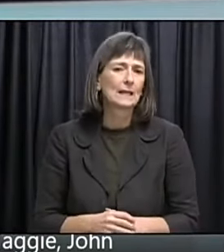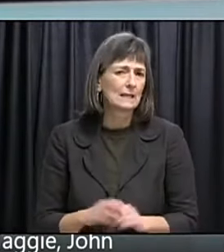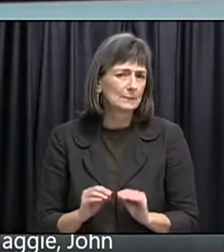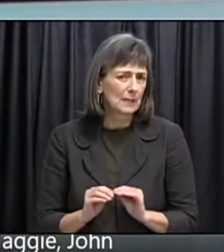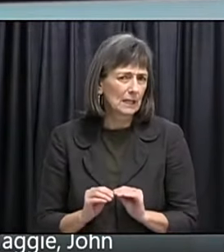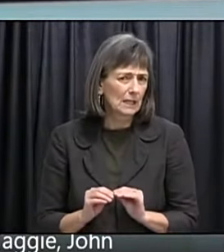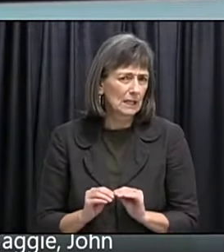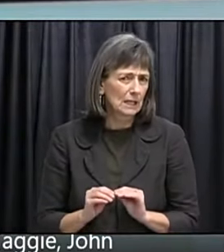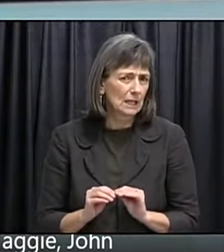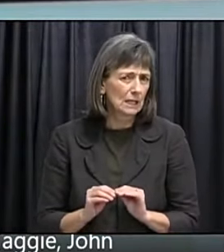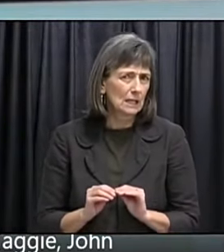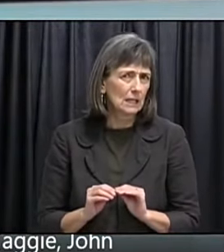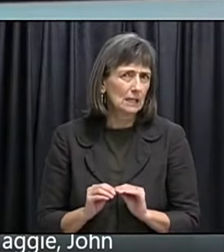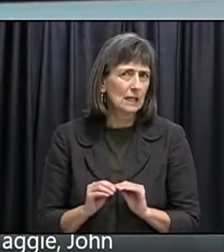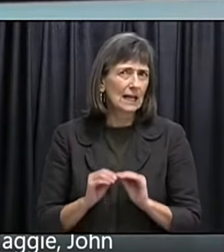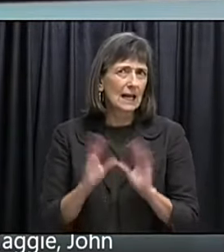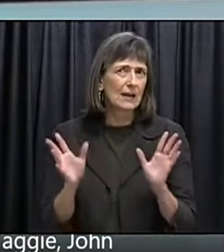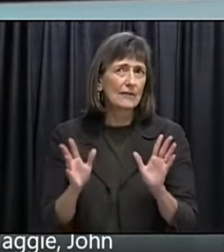Each tray. Is.